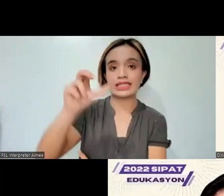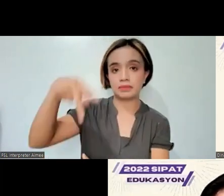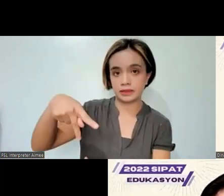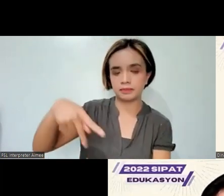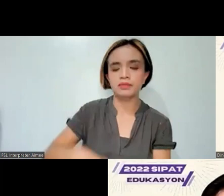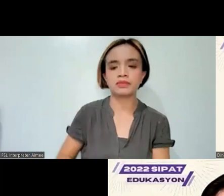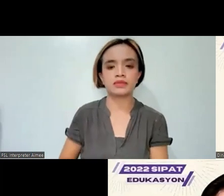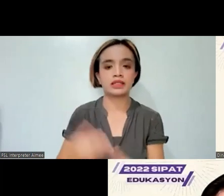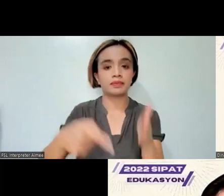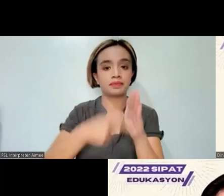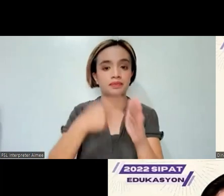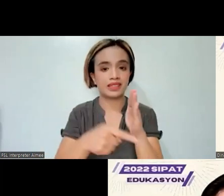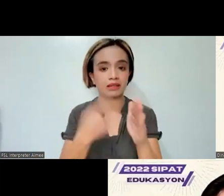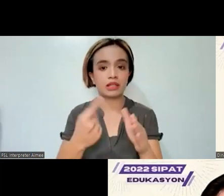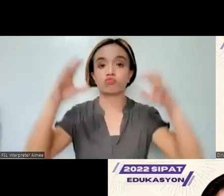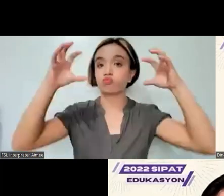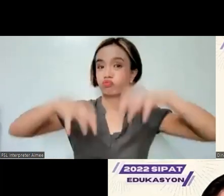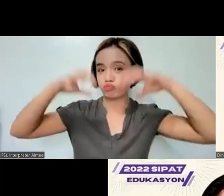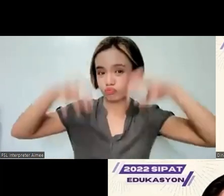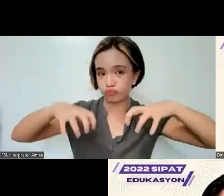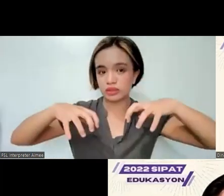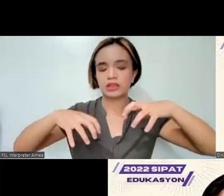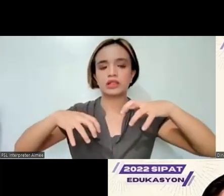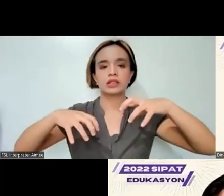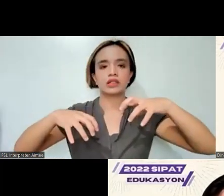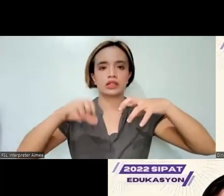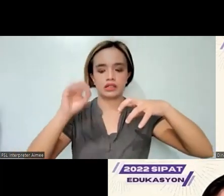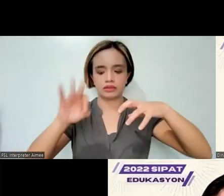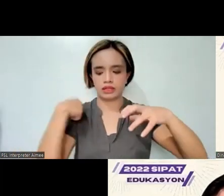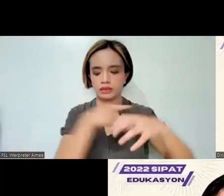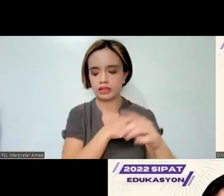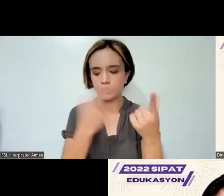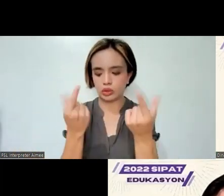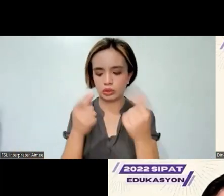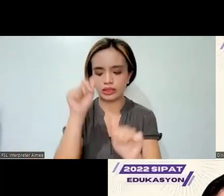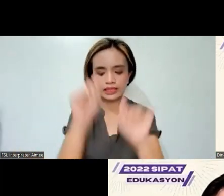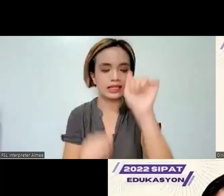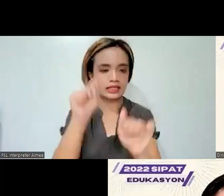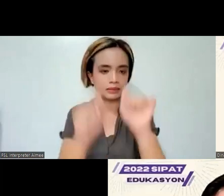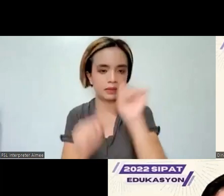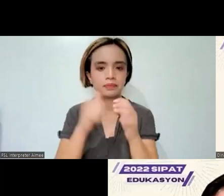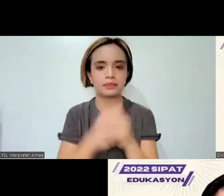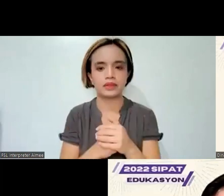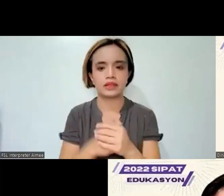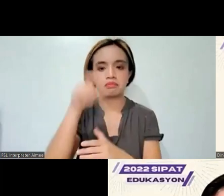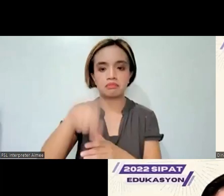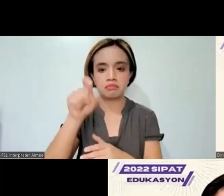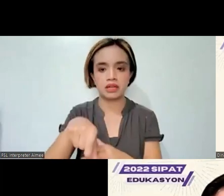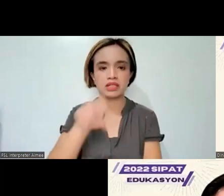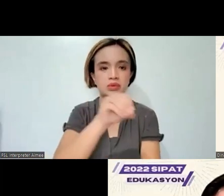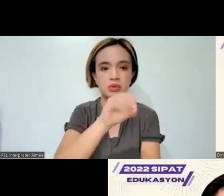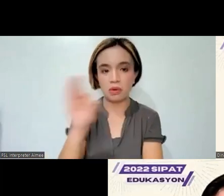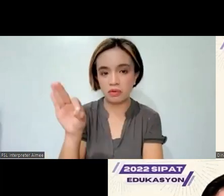sometimes it would rain when we were doing our assessment. So they'd have to turn off the